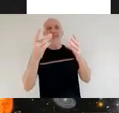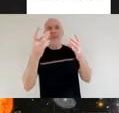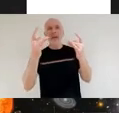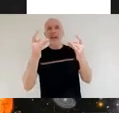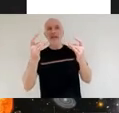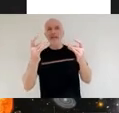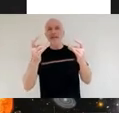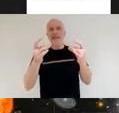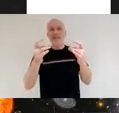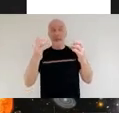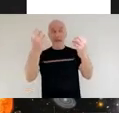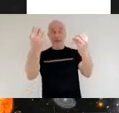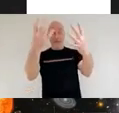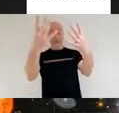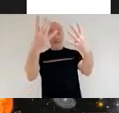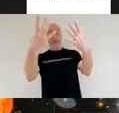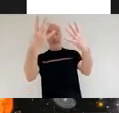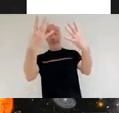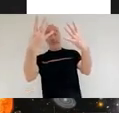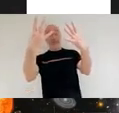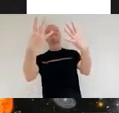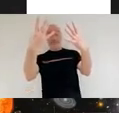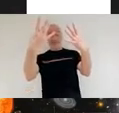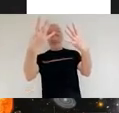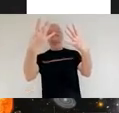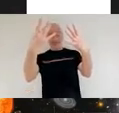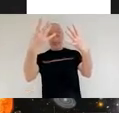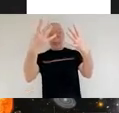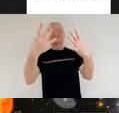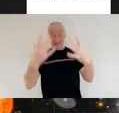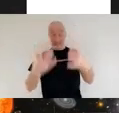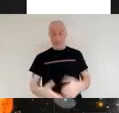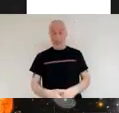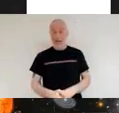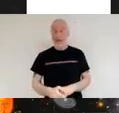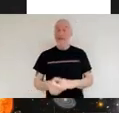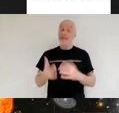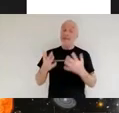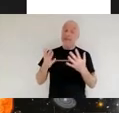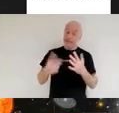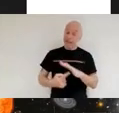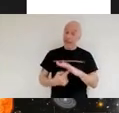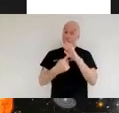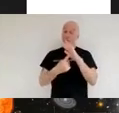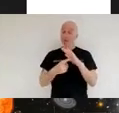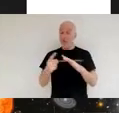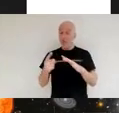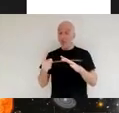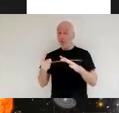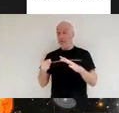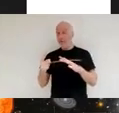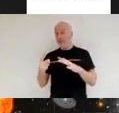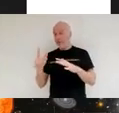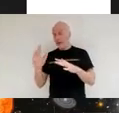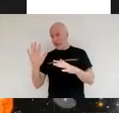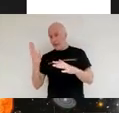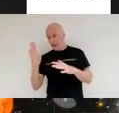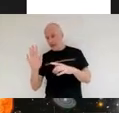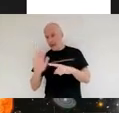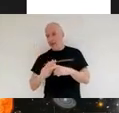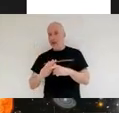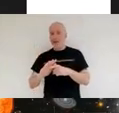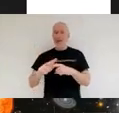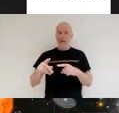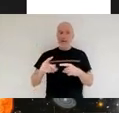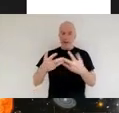by flood lights of visible light if you don't call your spacecraft down if you don't call the mirror and specifically the instruments